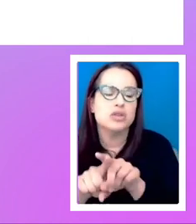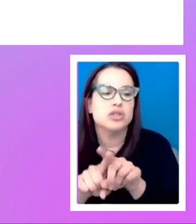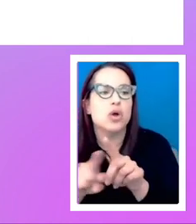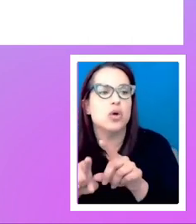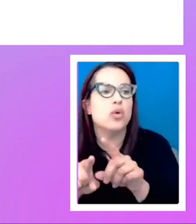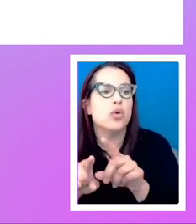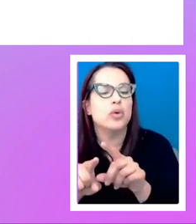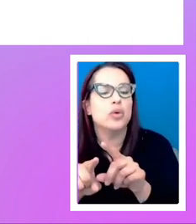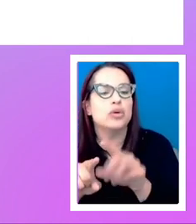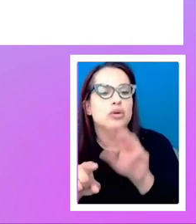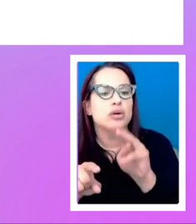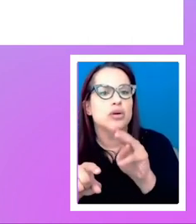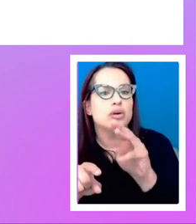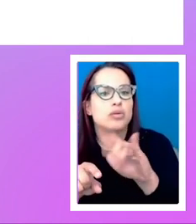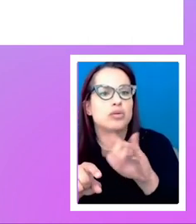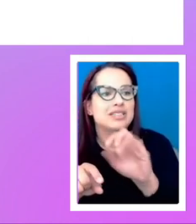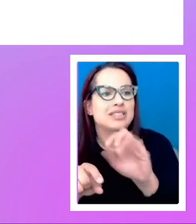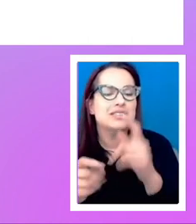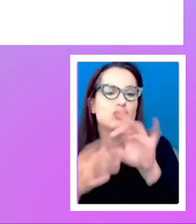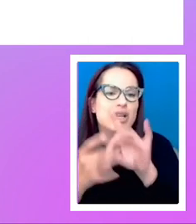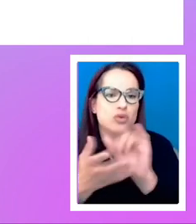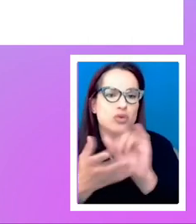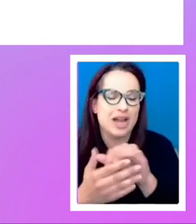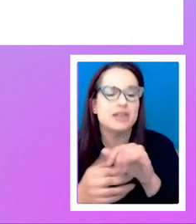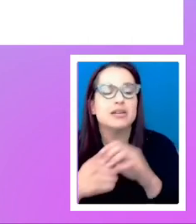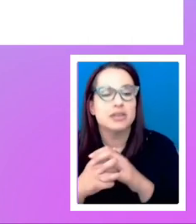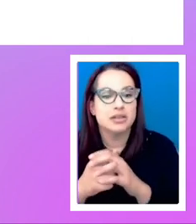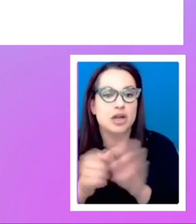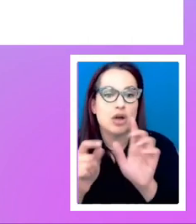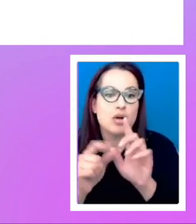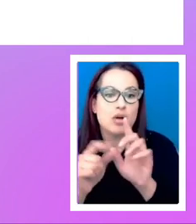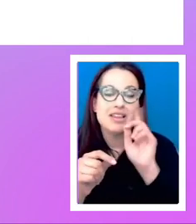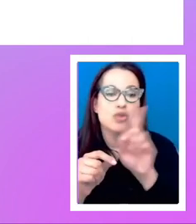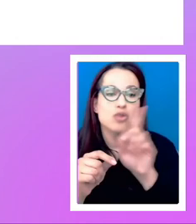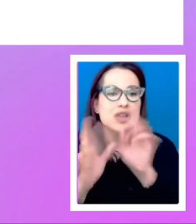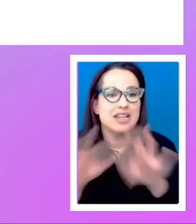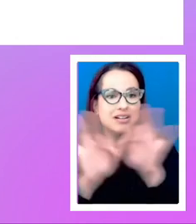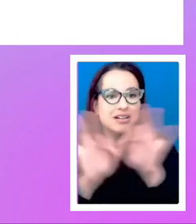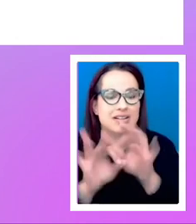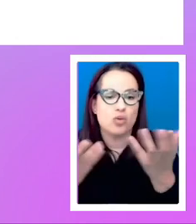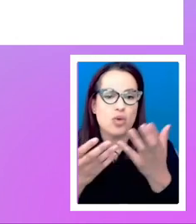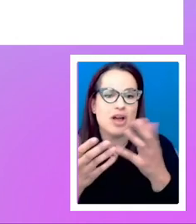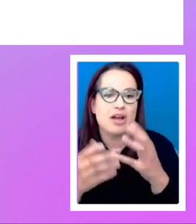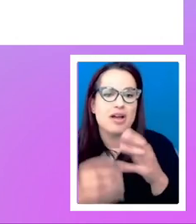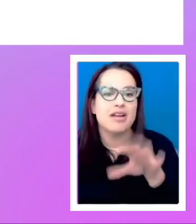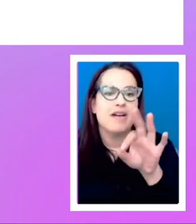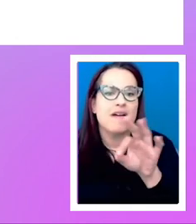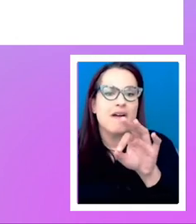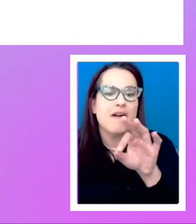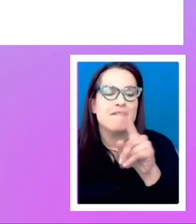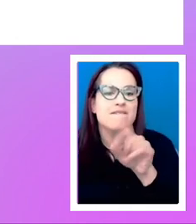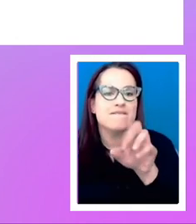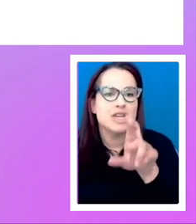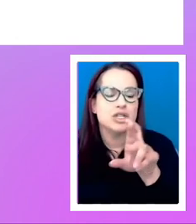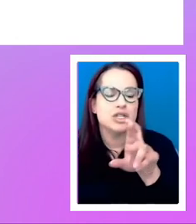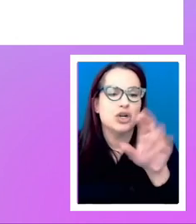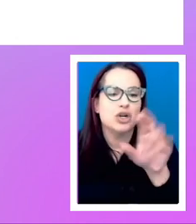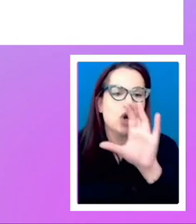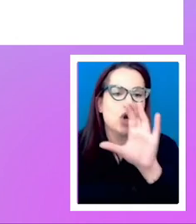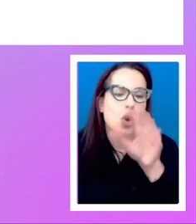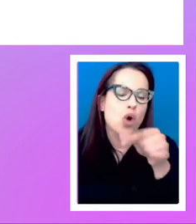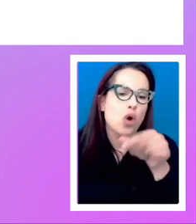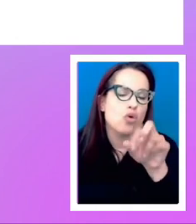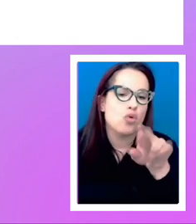Um, yeah. So, I mean, really, I think that the key player in this is feature queries is the, the app supports, um, rule that I